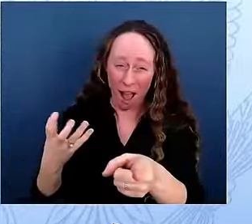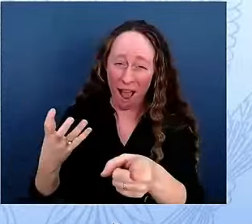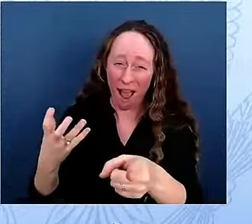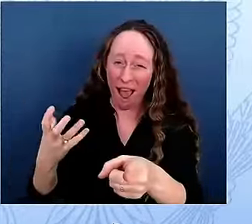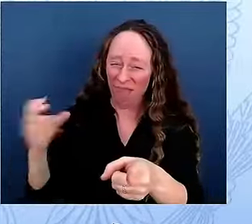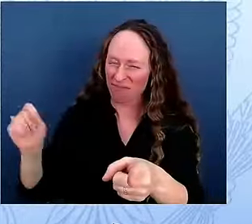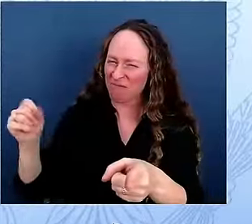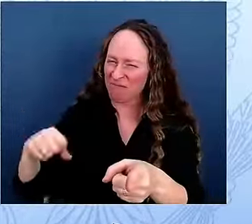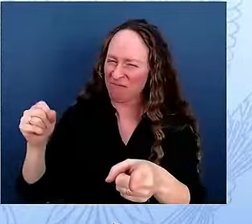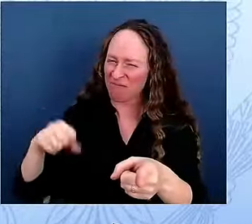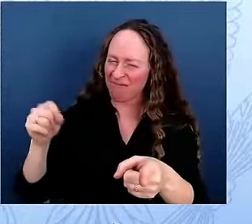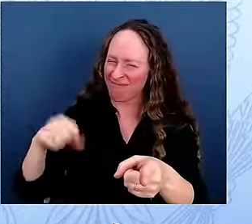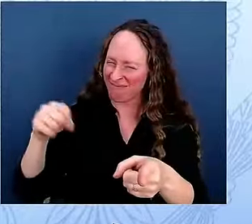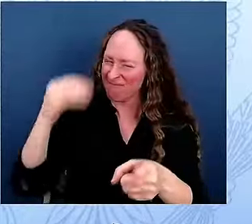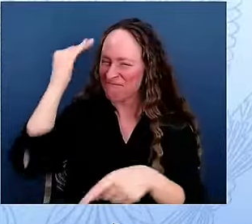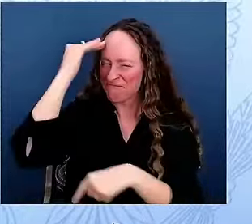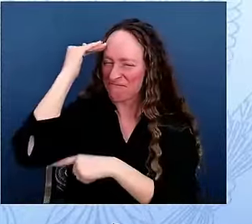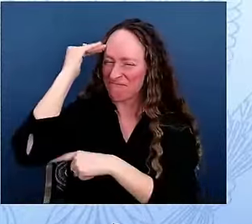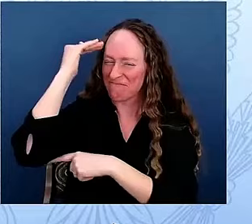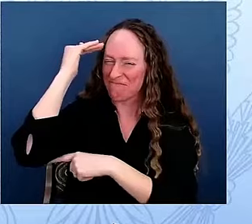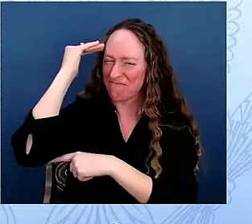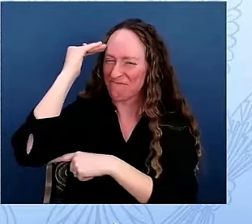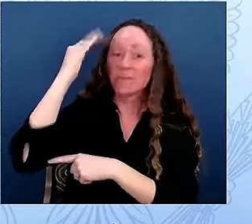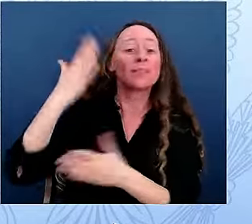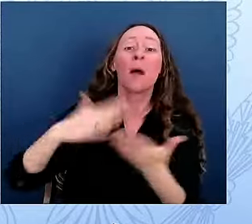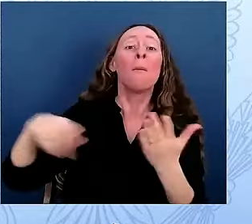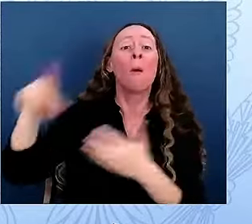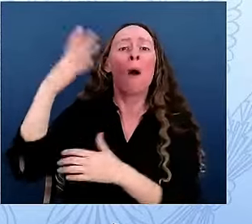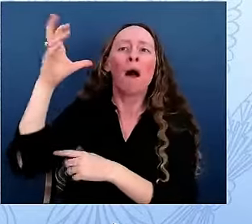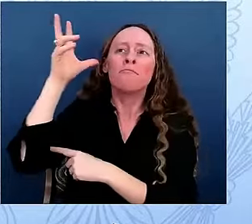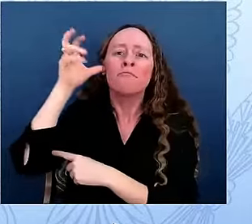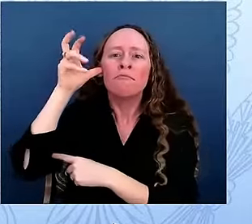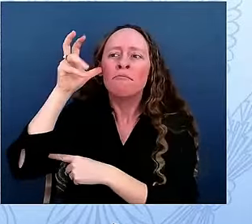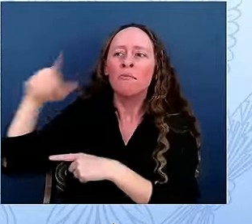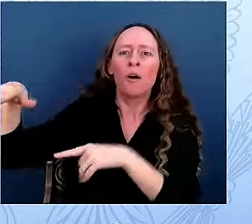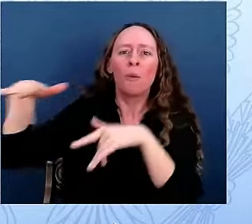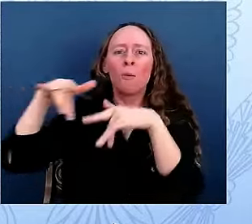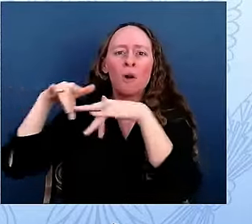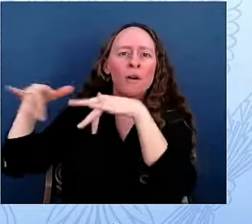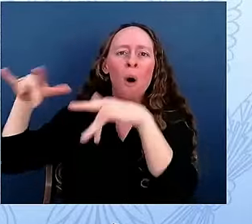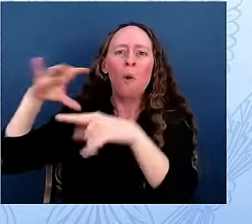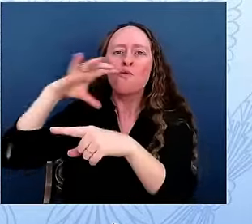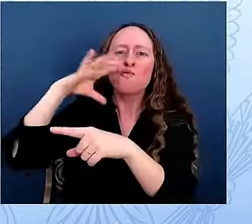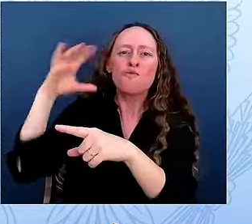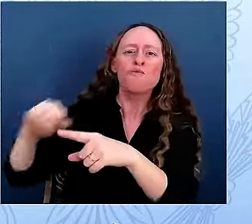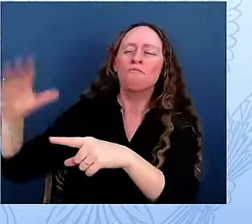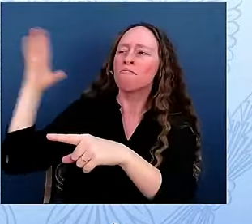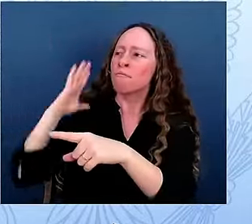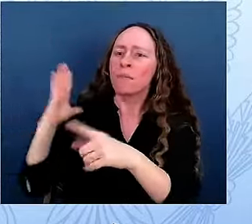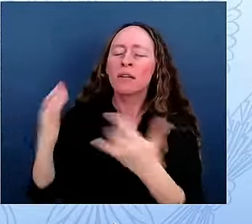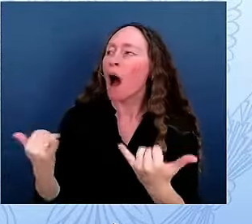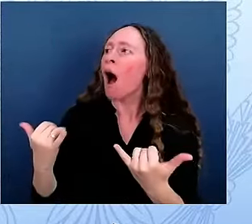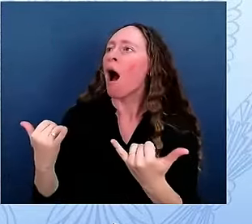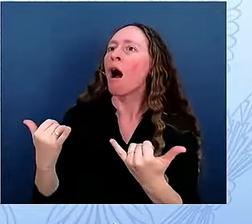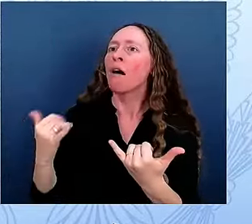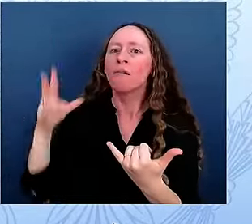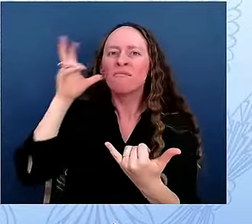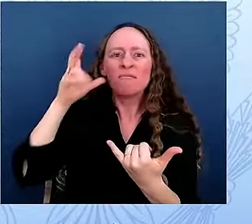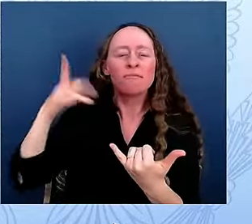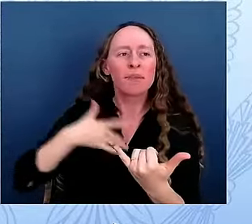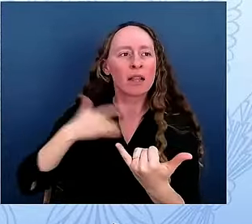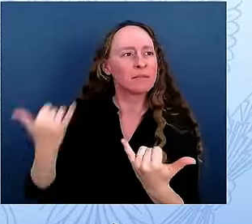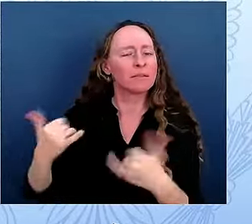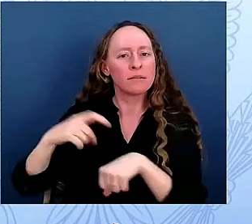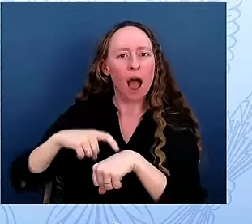heard a recording from years ago and suddenly it feels like you're in that room, like the present and the past